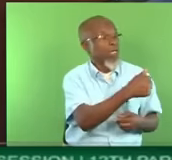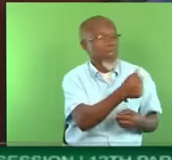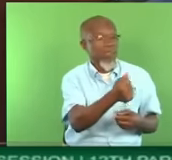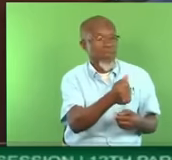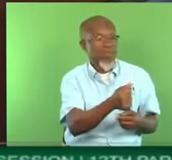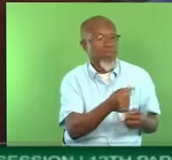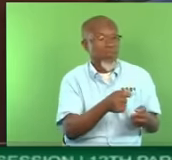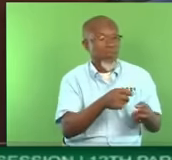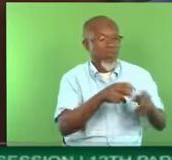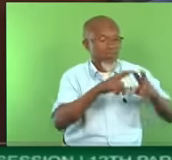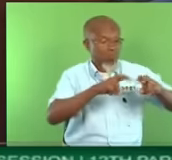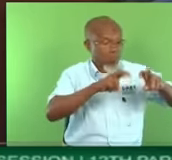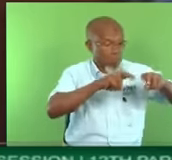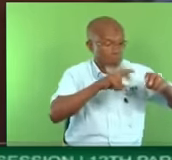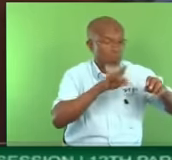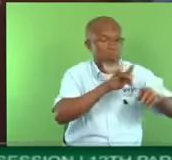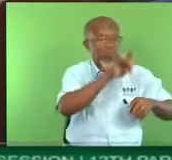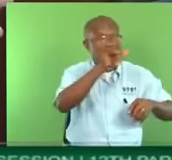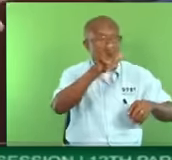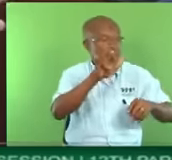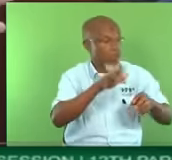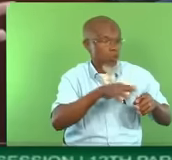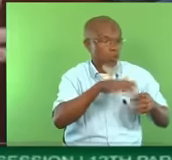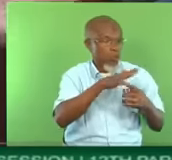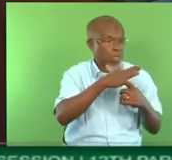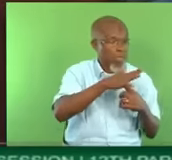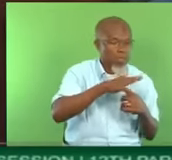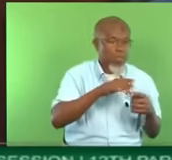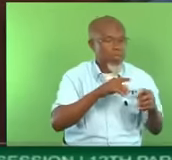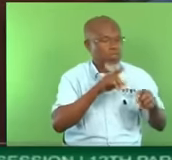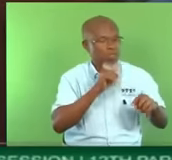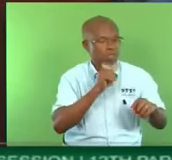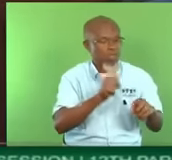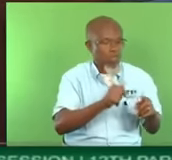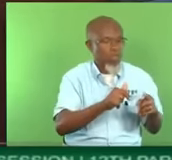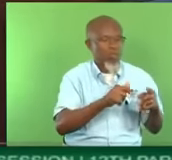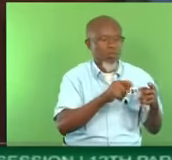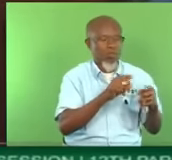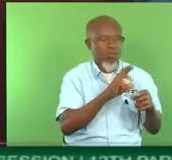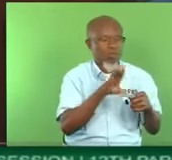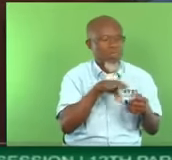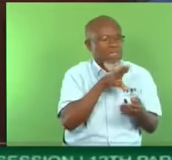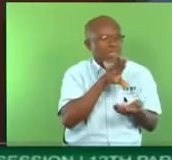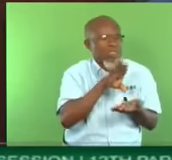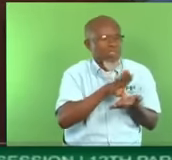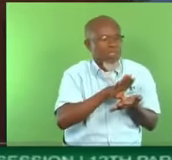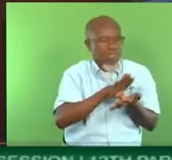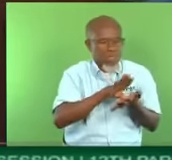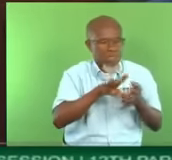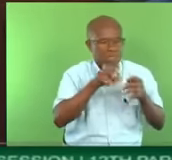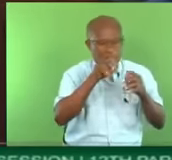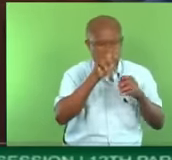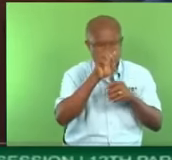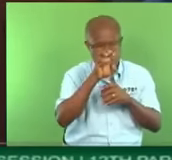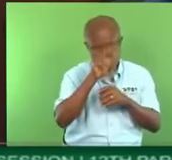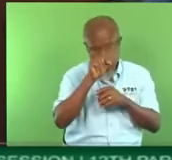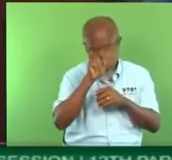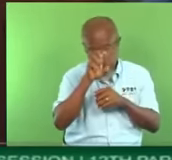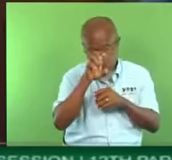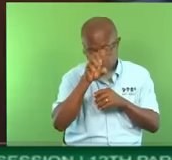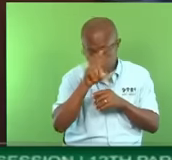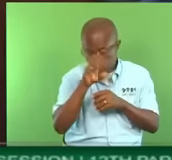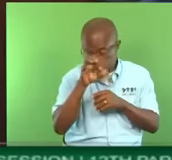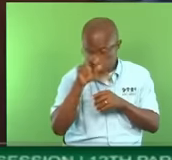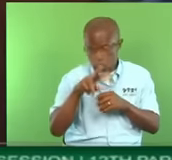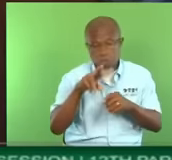tenders board. When they're buying aeroplane, they don't go through central tenders board. But when you have to buy scanners, you go through central tenders board. So